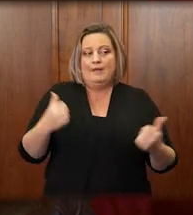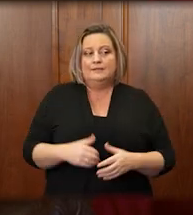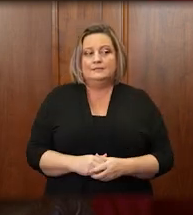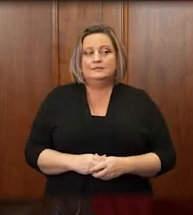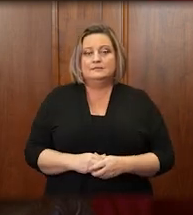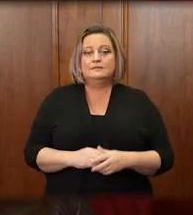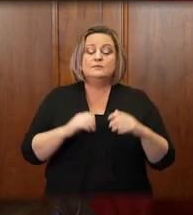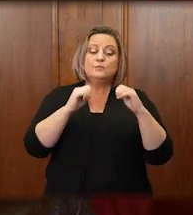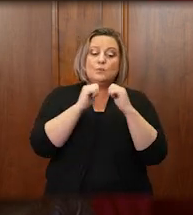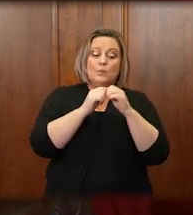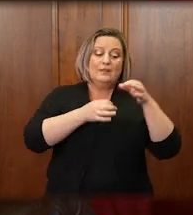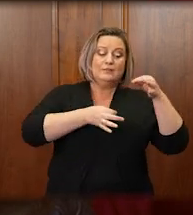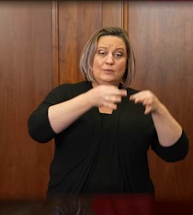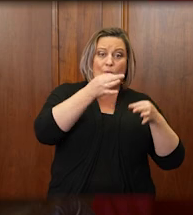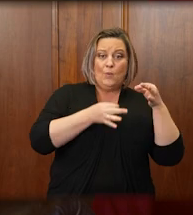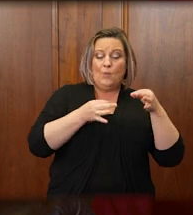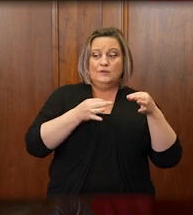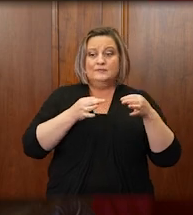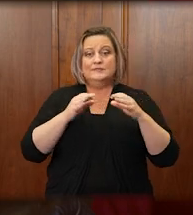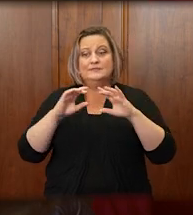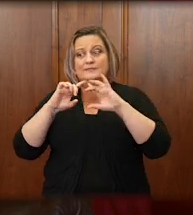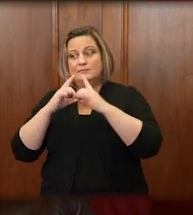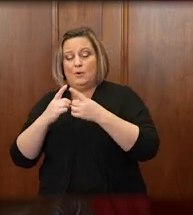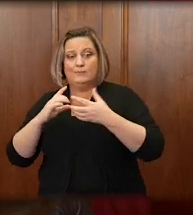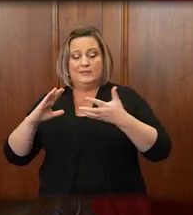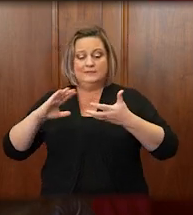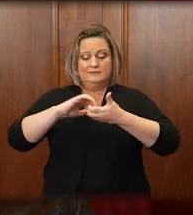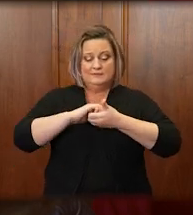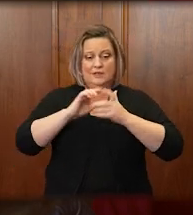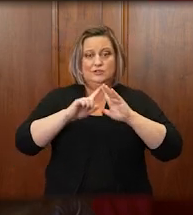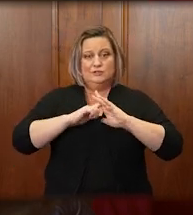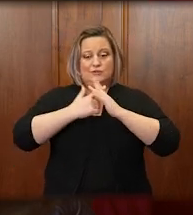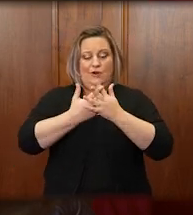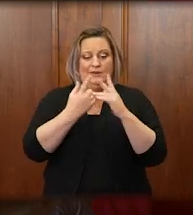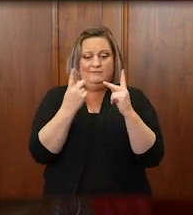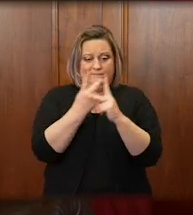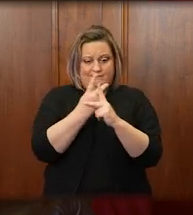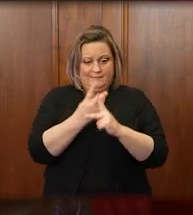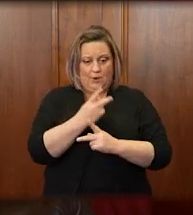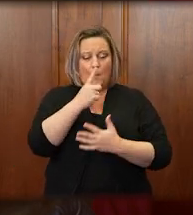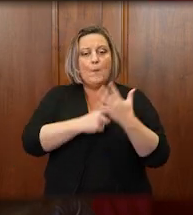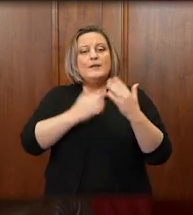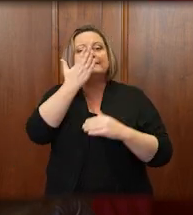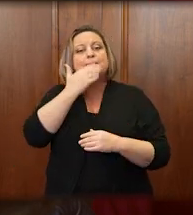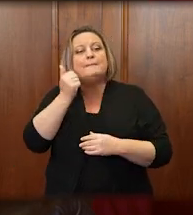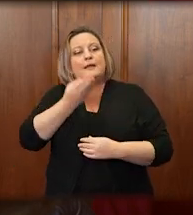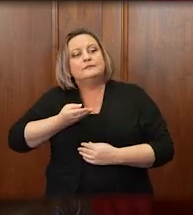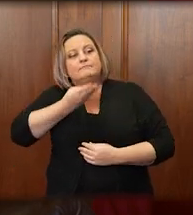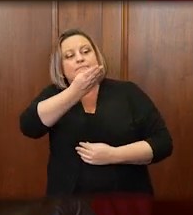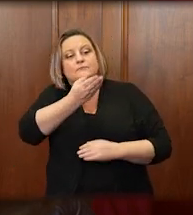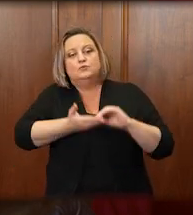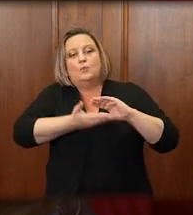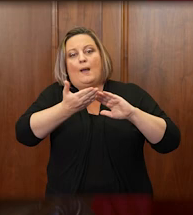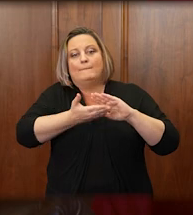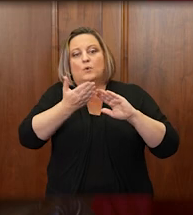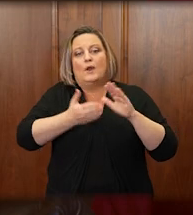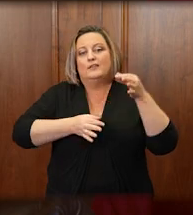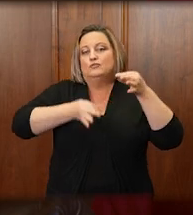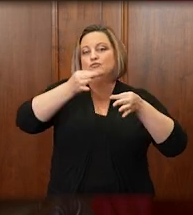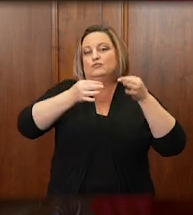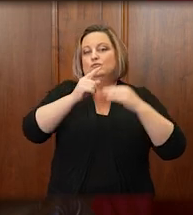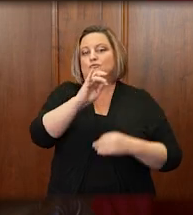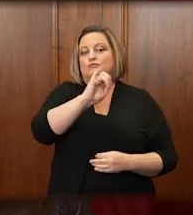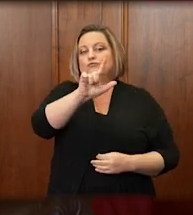the district and circuit courts, began issuing a series of recommendations for operations of the trial courts based on what we then knew.